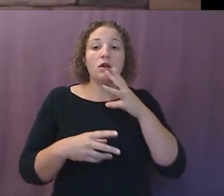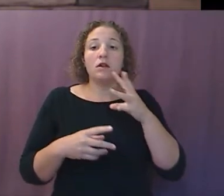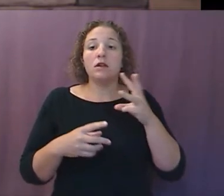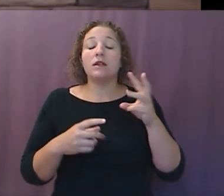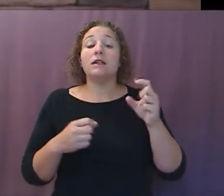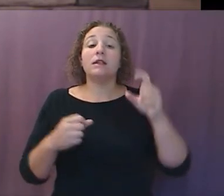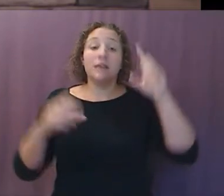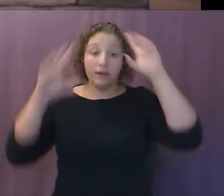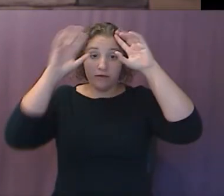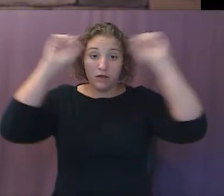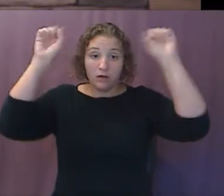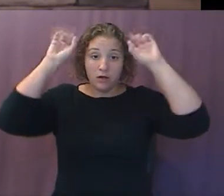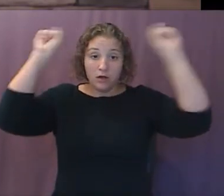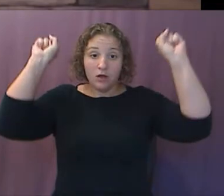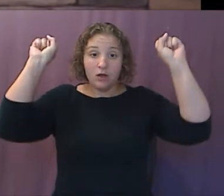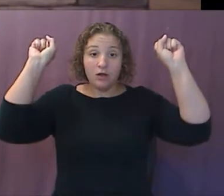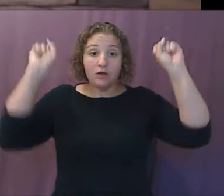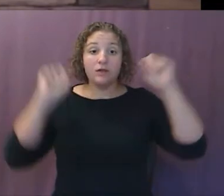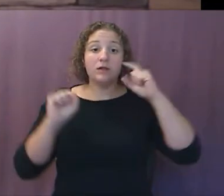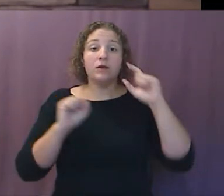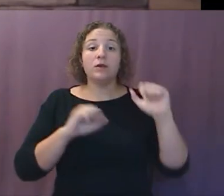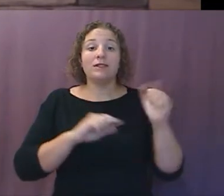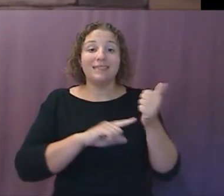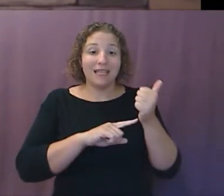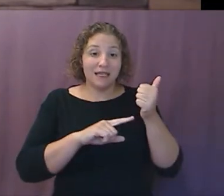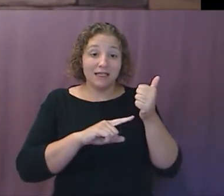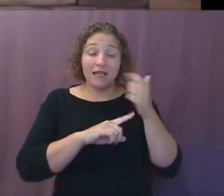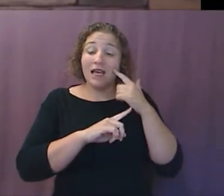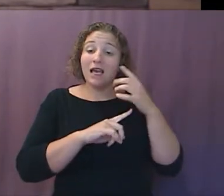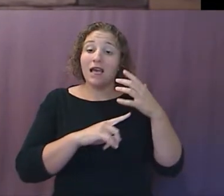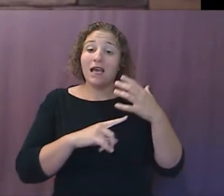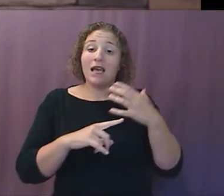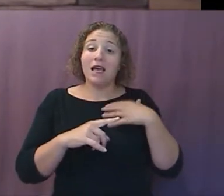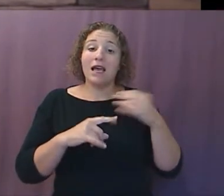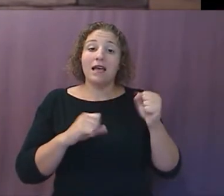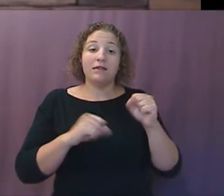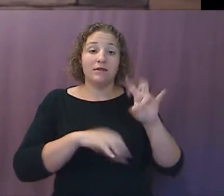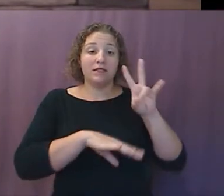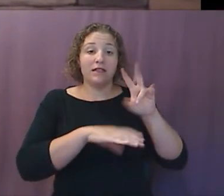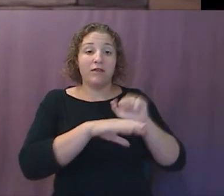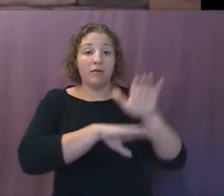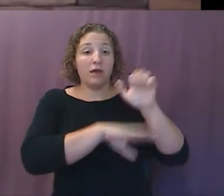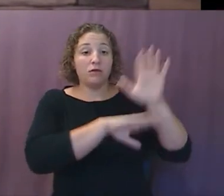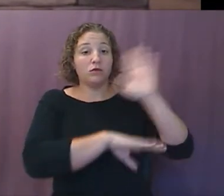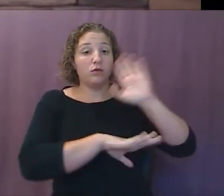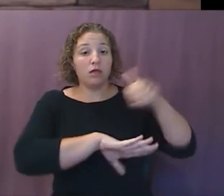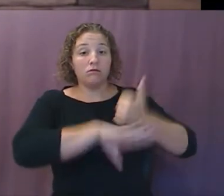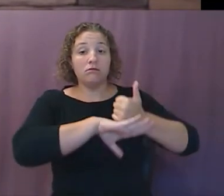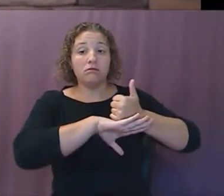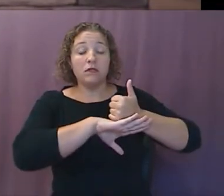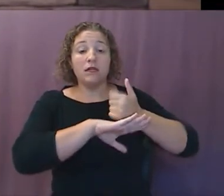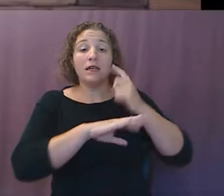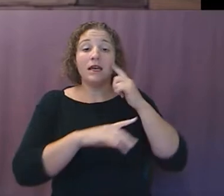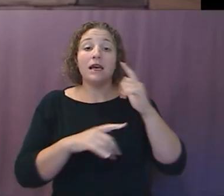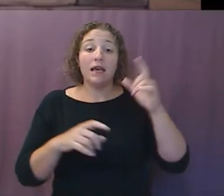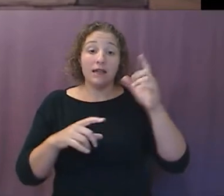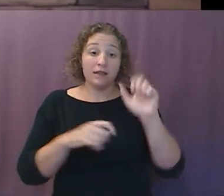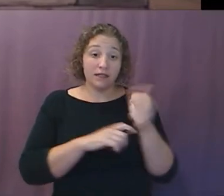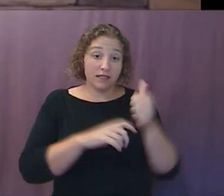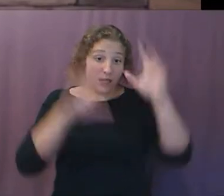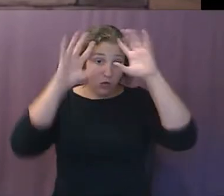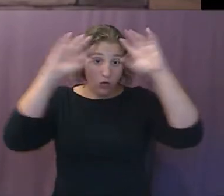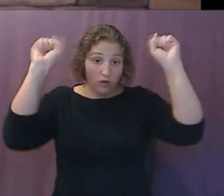seven mountains on which this system will sit. Ten horns again, as you've known by now, ten kings that will arise first.